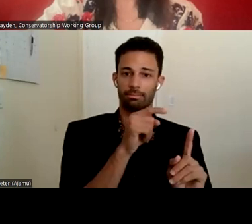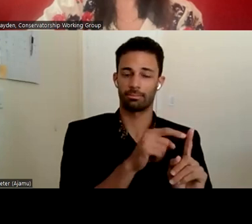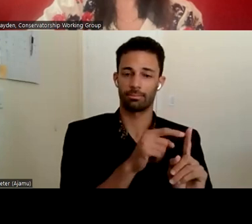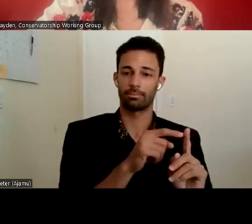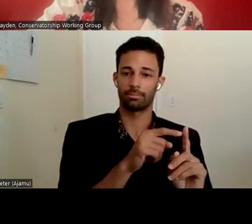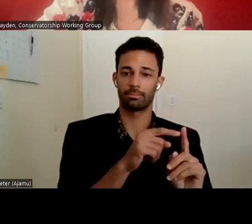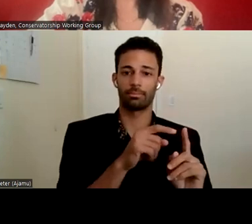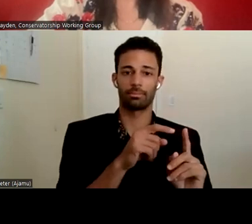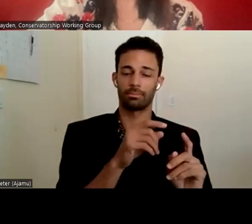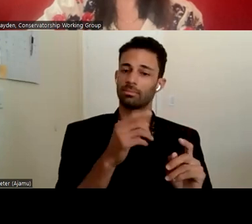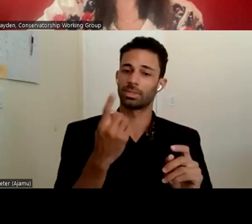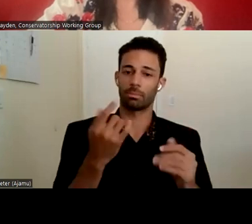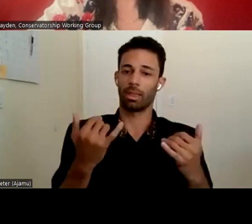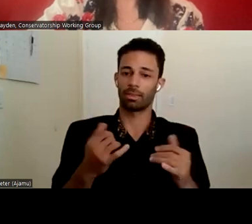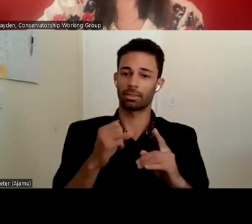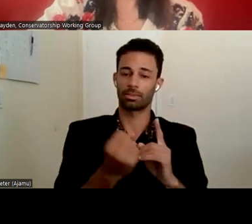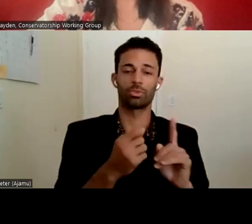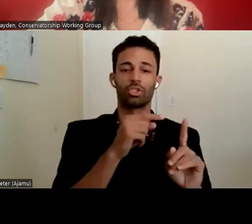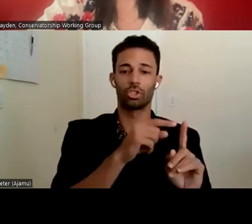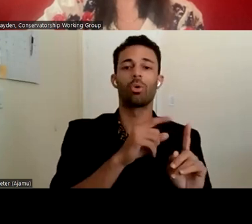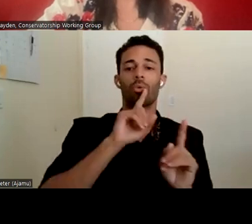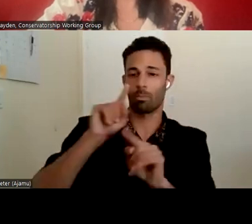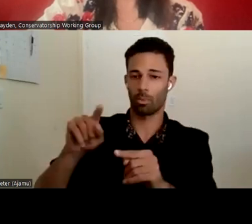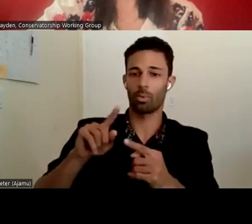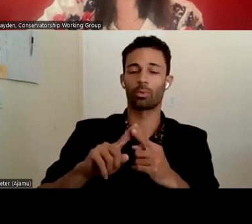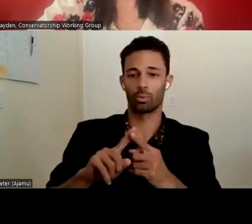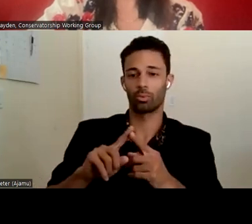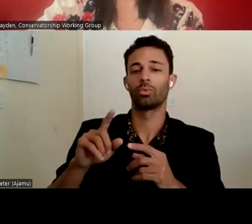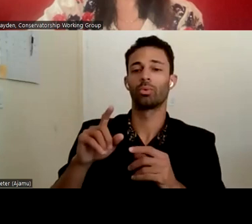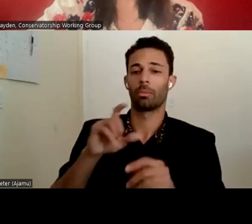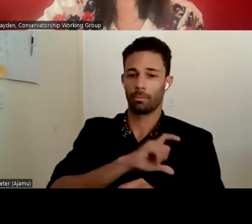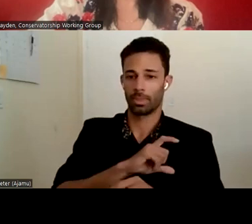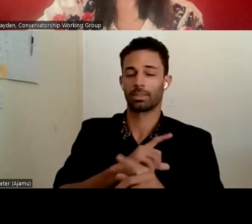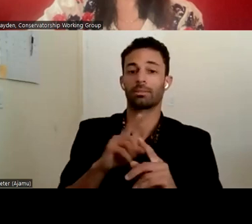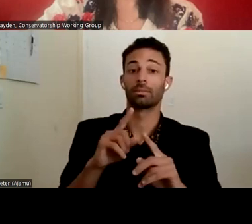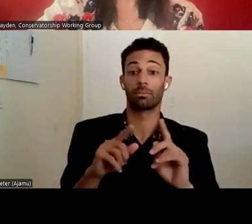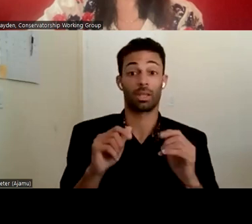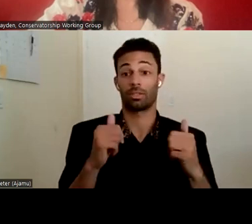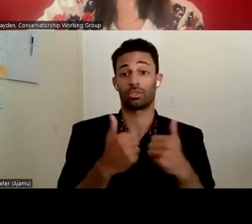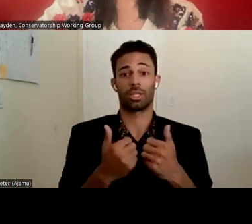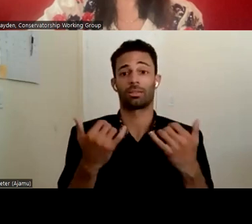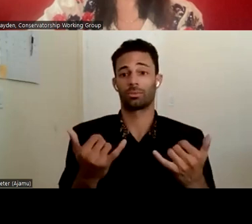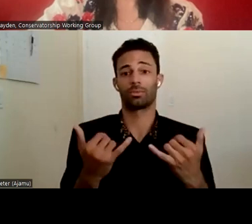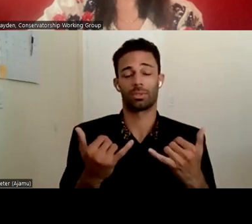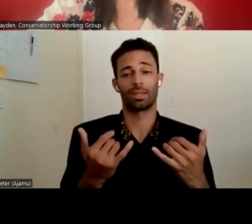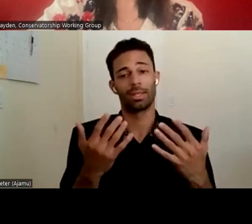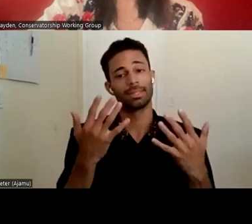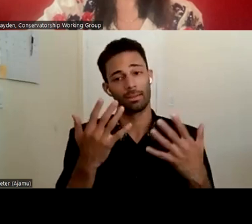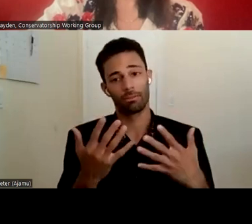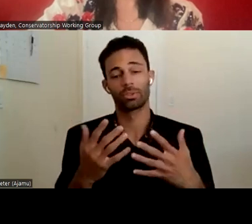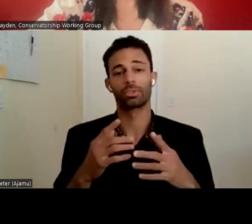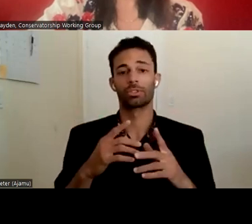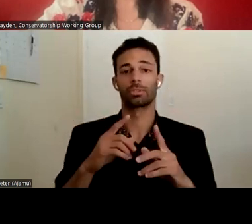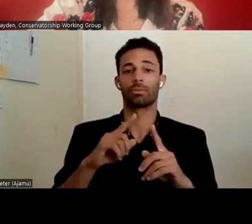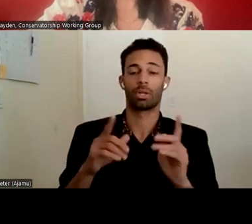like this case to law enforcement. Here's the challenge today, Scott, and it's, it's unfortunate, but